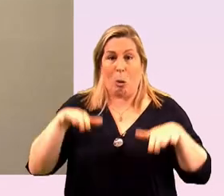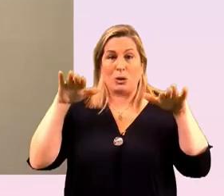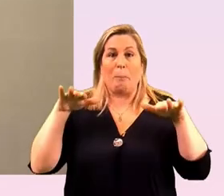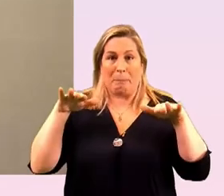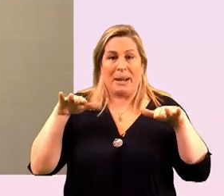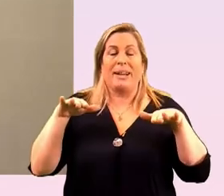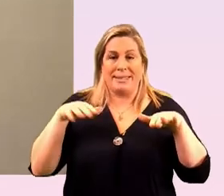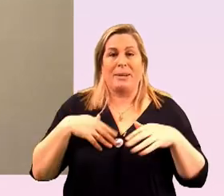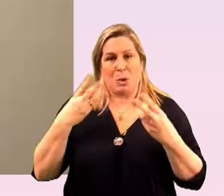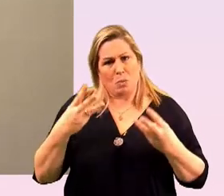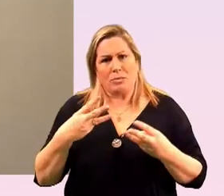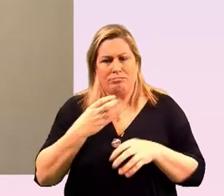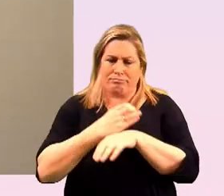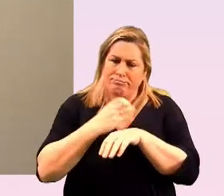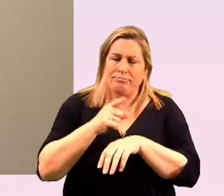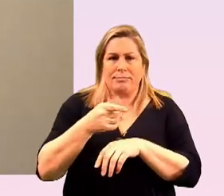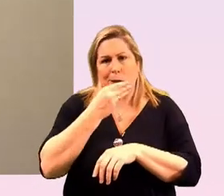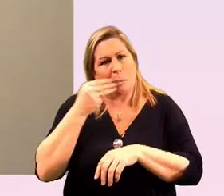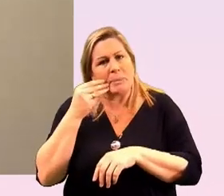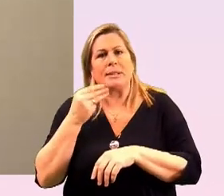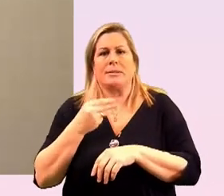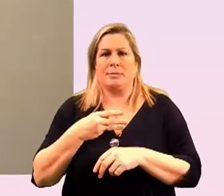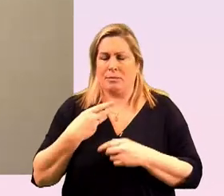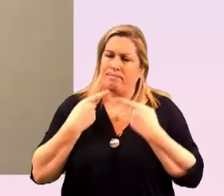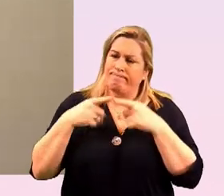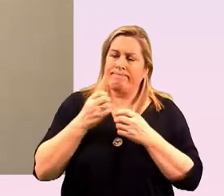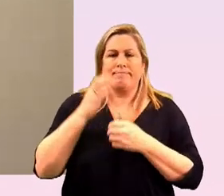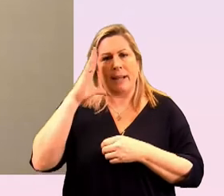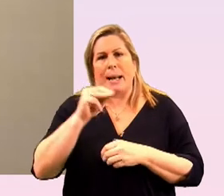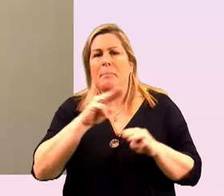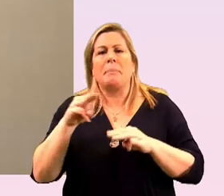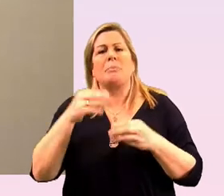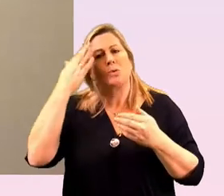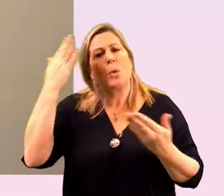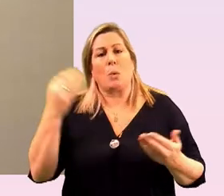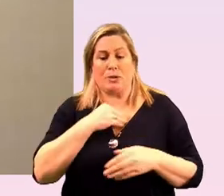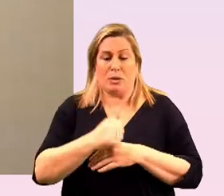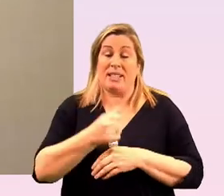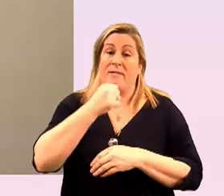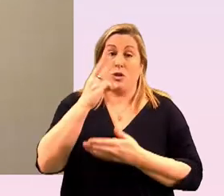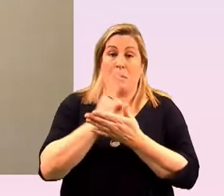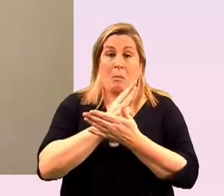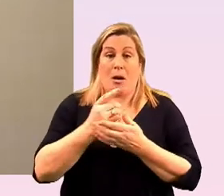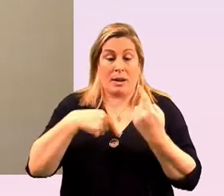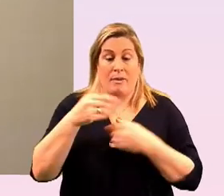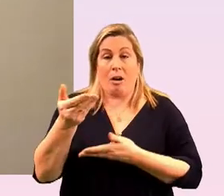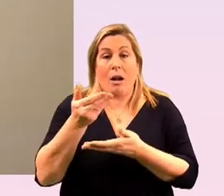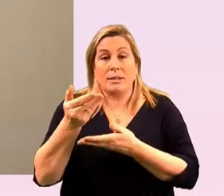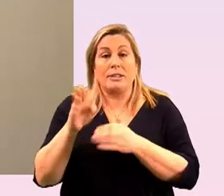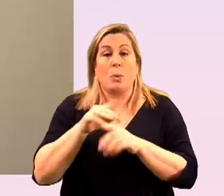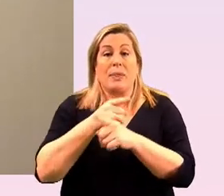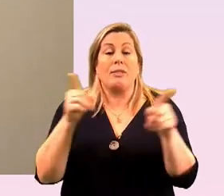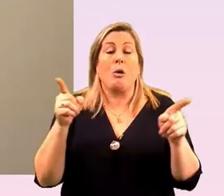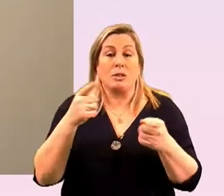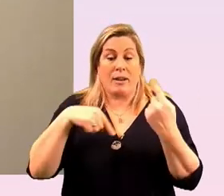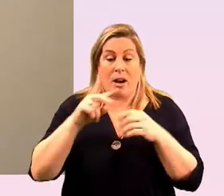reinvigorate that commitment we want to restate that commitment and today is the first part of the consultation with those who are